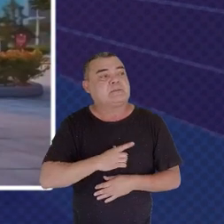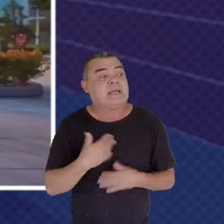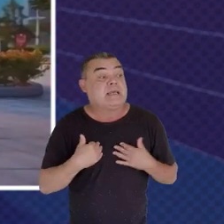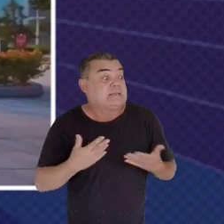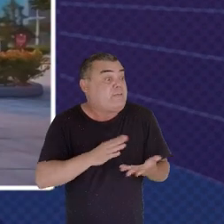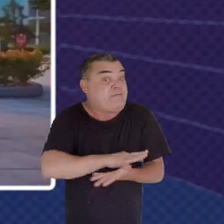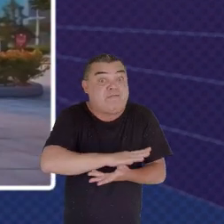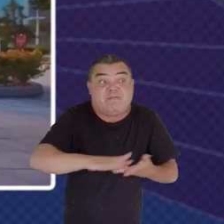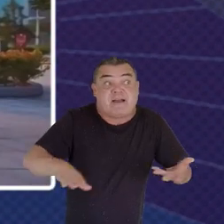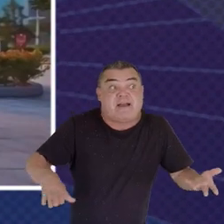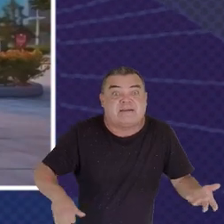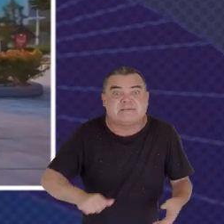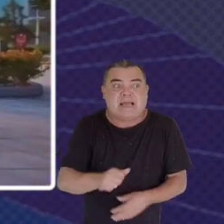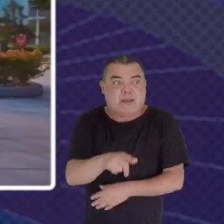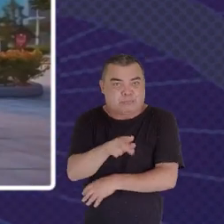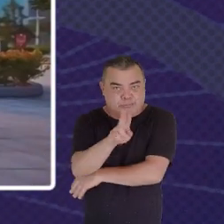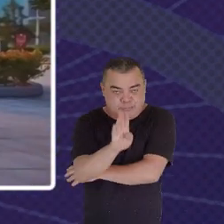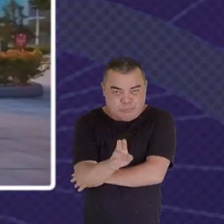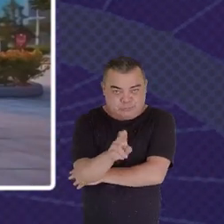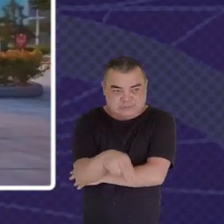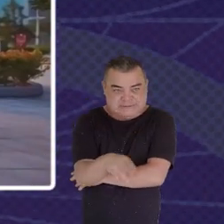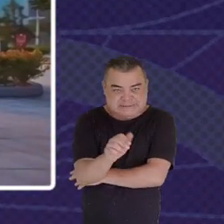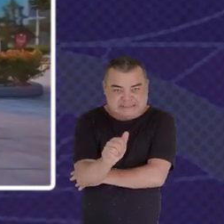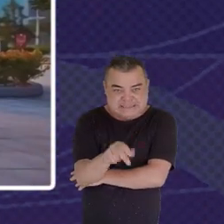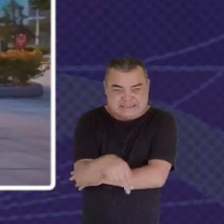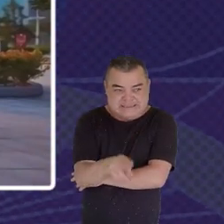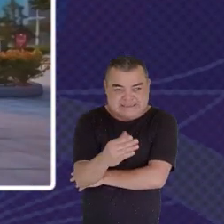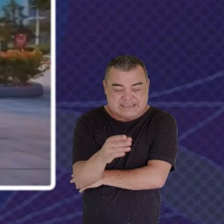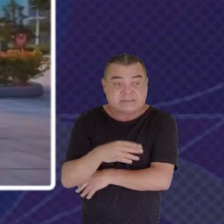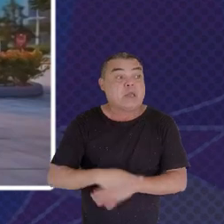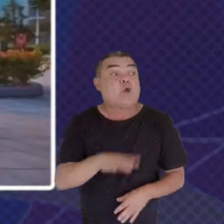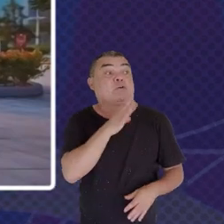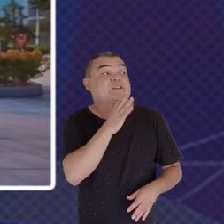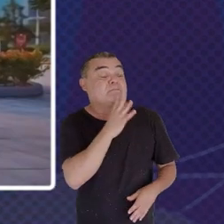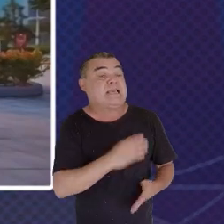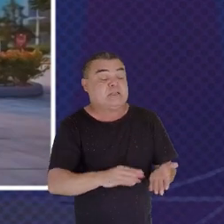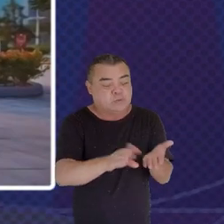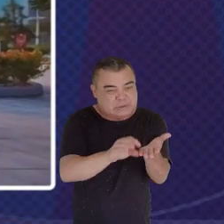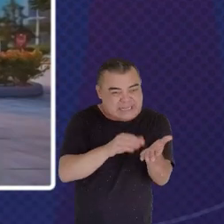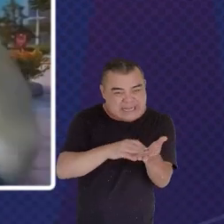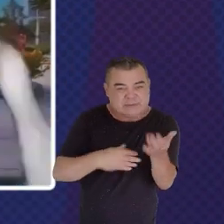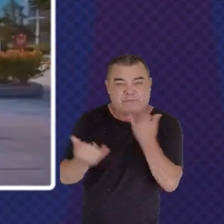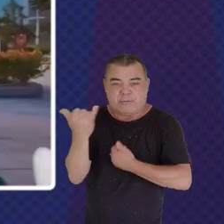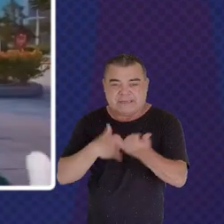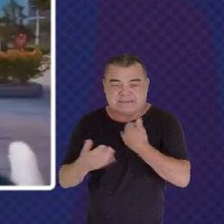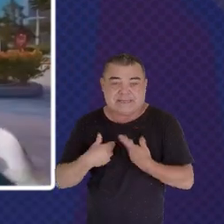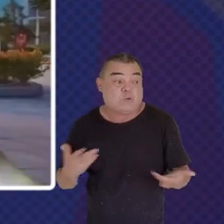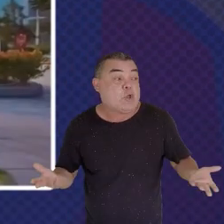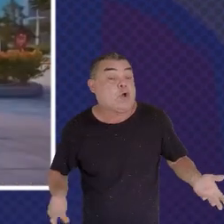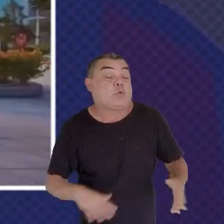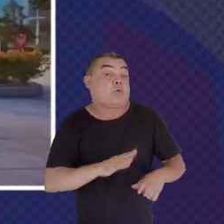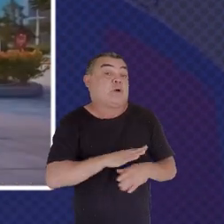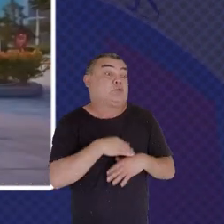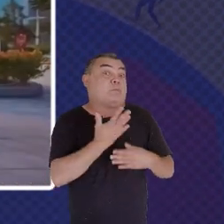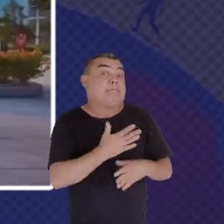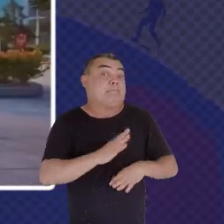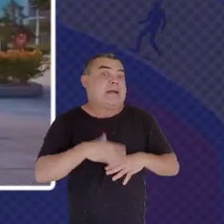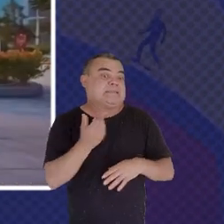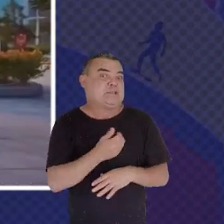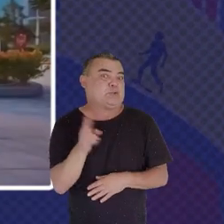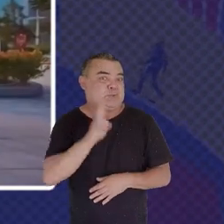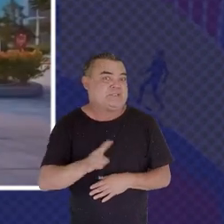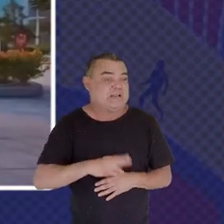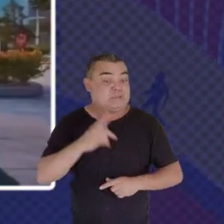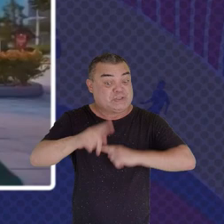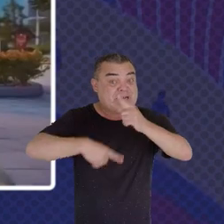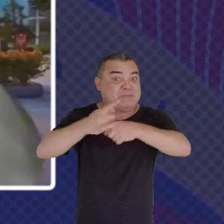Knowledge and data And information Are abundant The more we use data The more we generate more data And the more we are then able